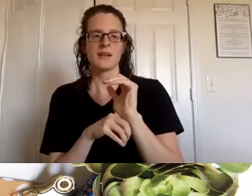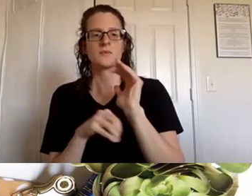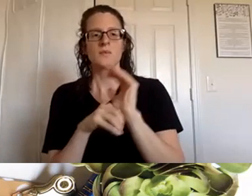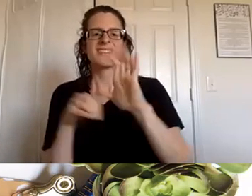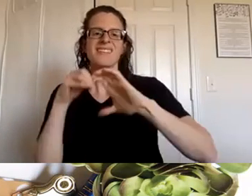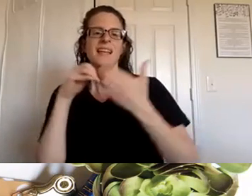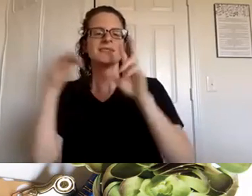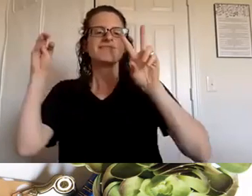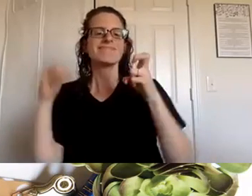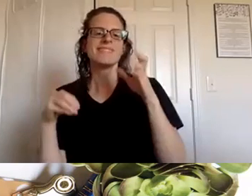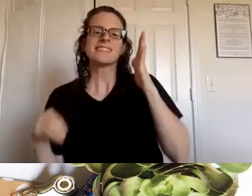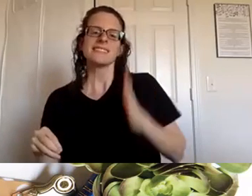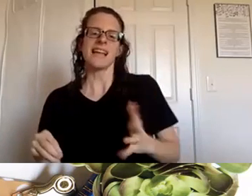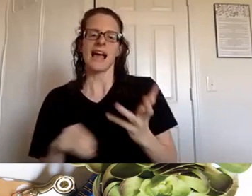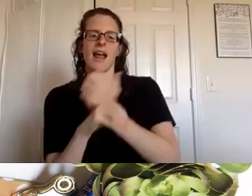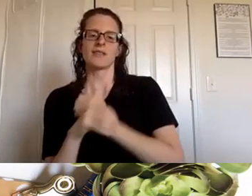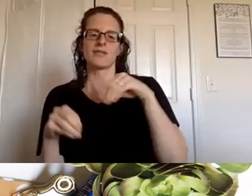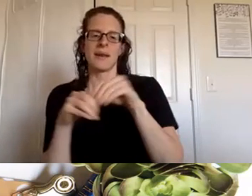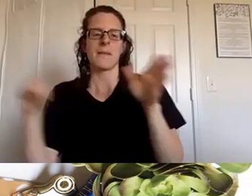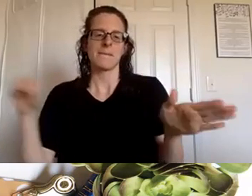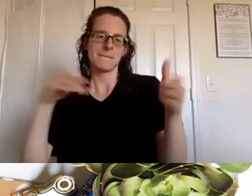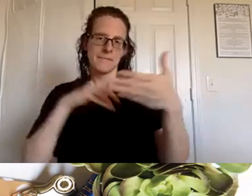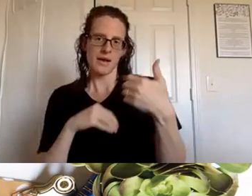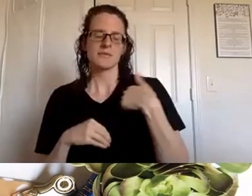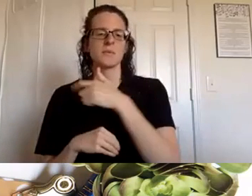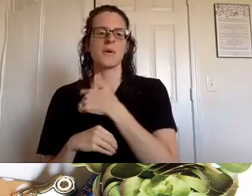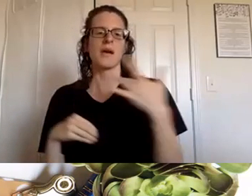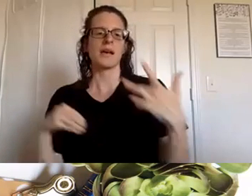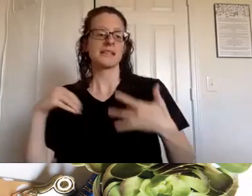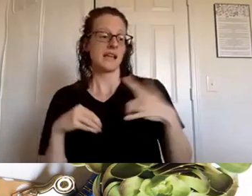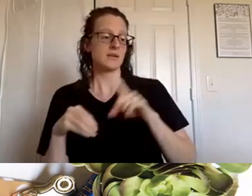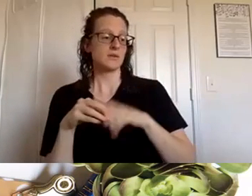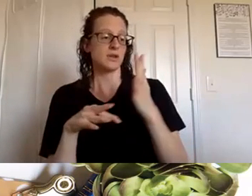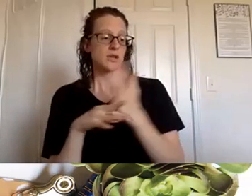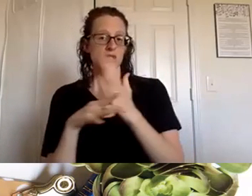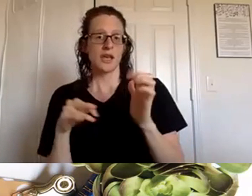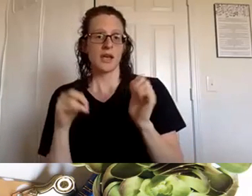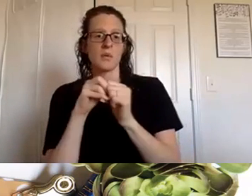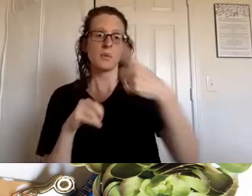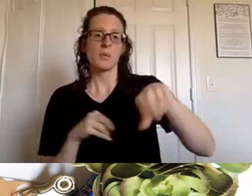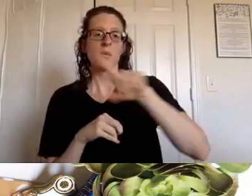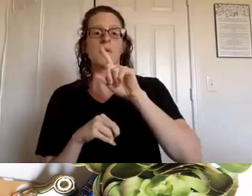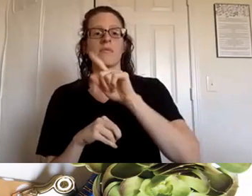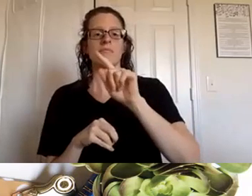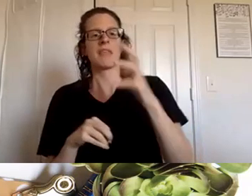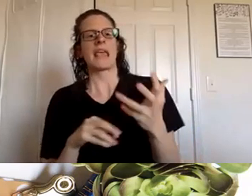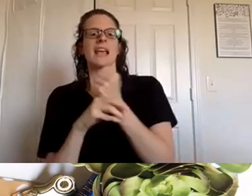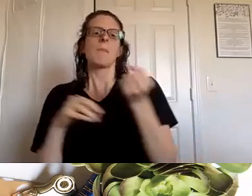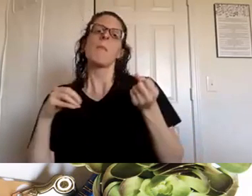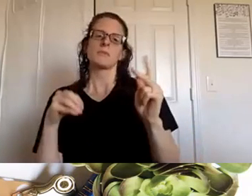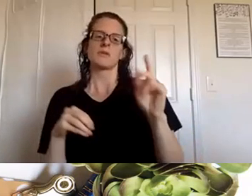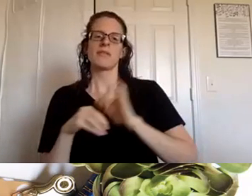box and we are excited to share with you the income opportunity with Young Living